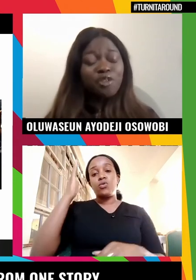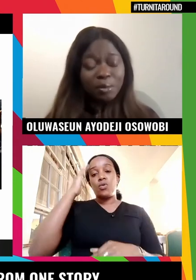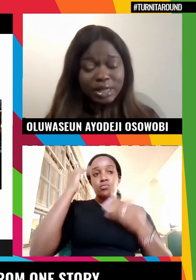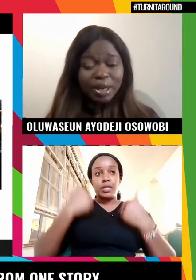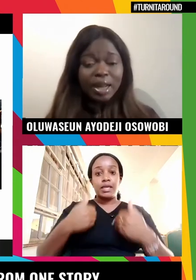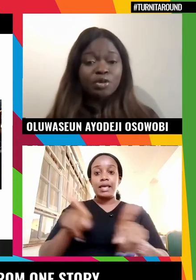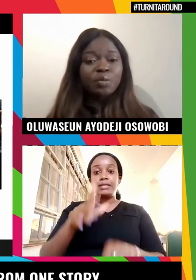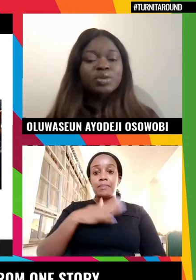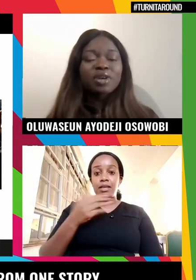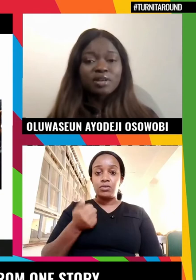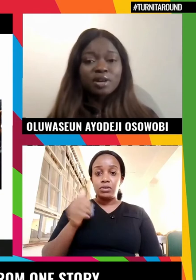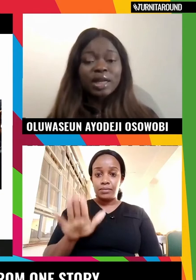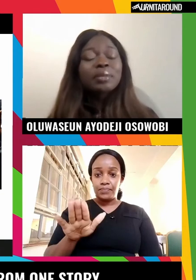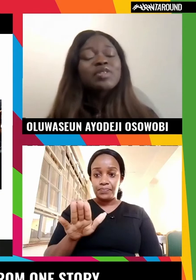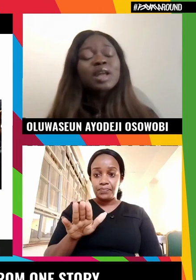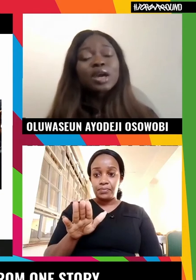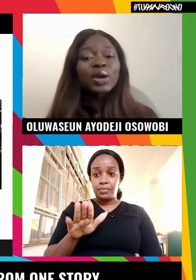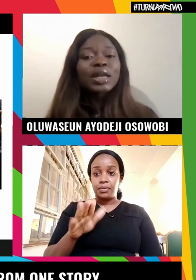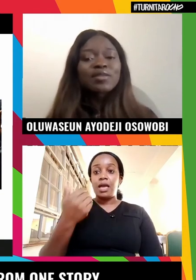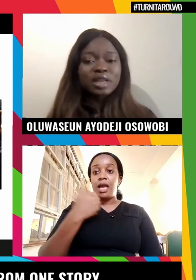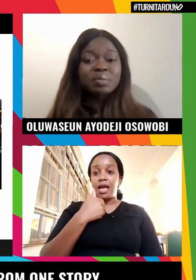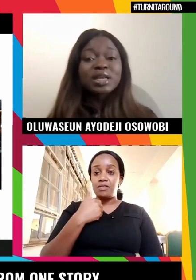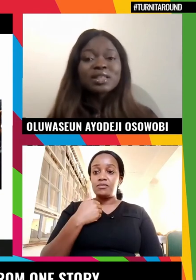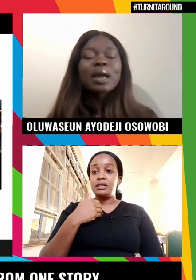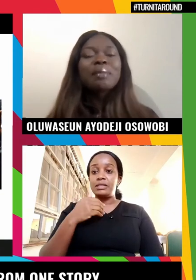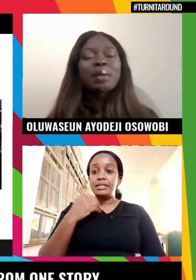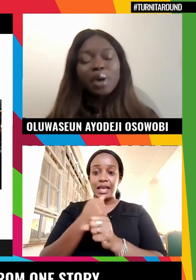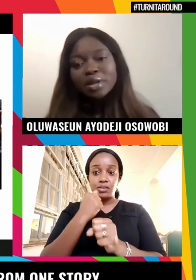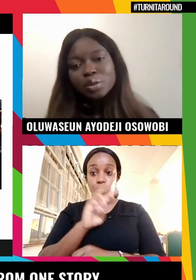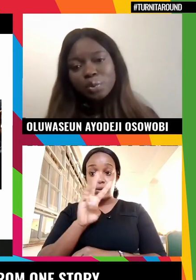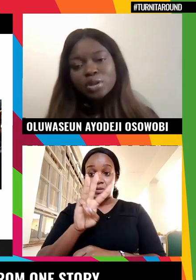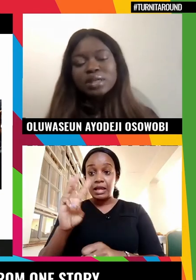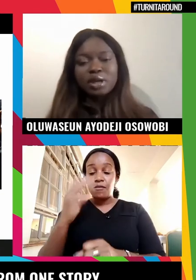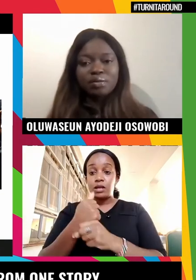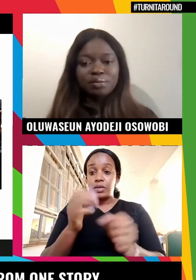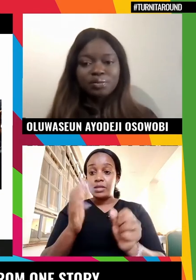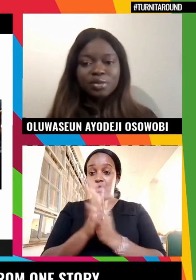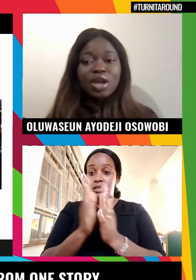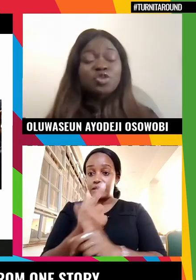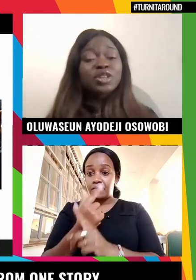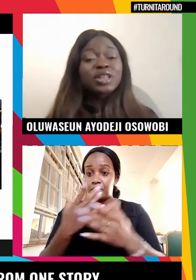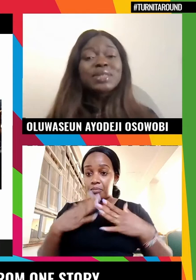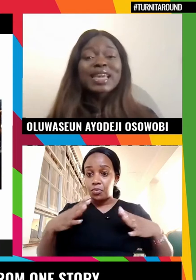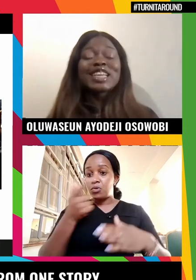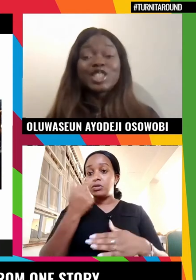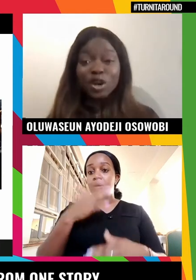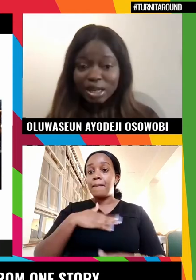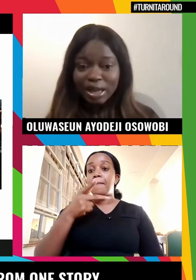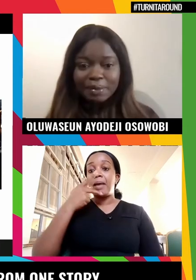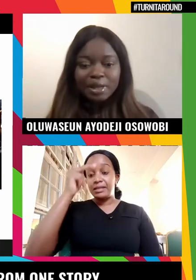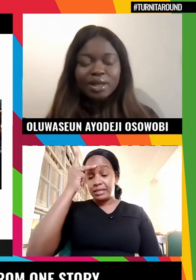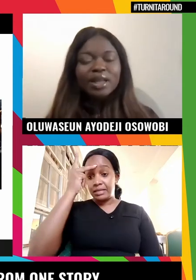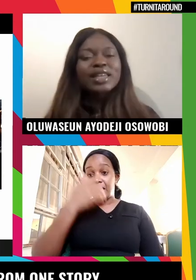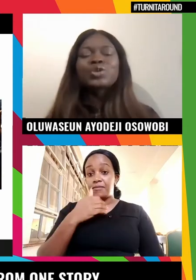I informed them that I'm a rape survivor, and I'm living a great life today because my parents supported me. So for them to get a